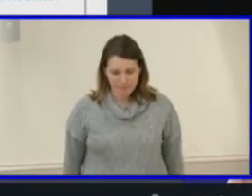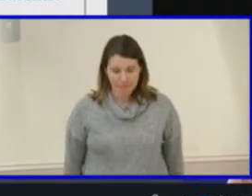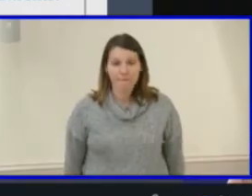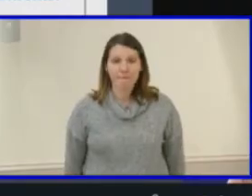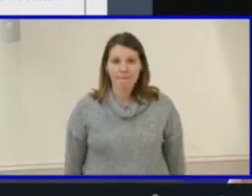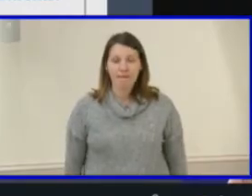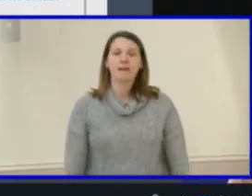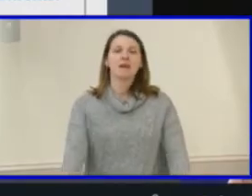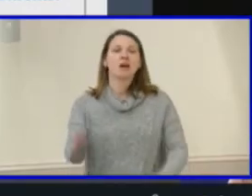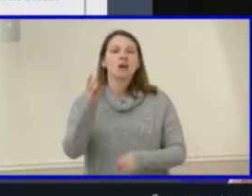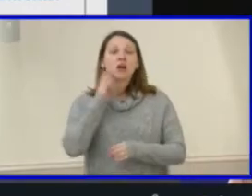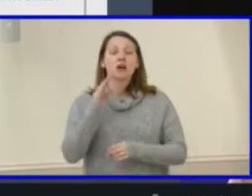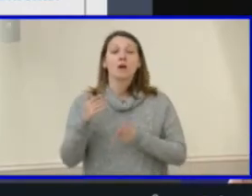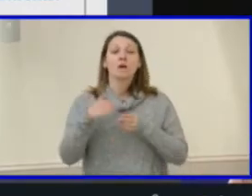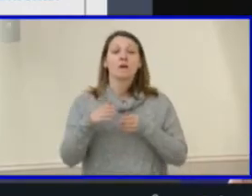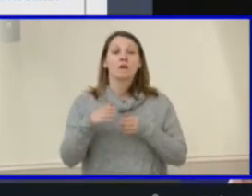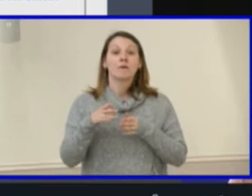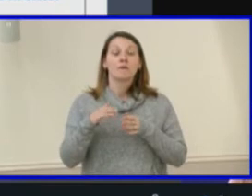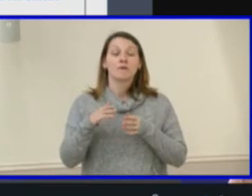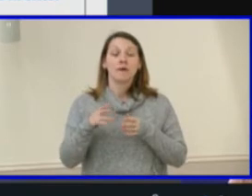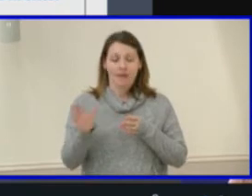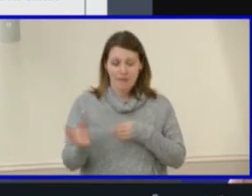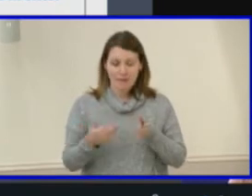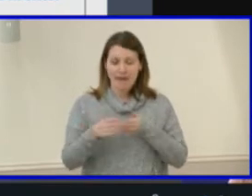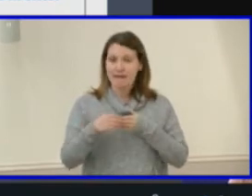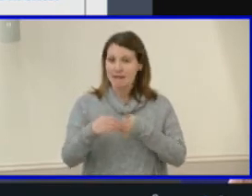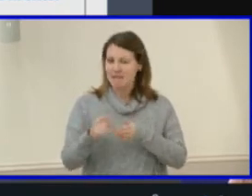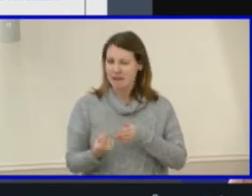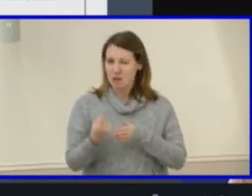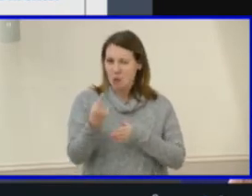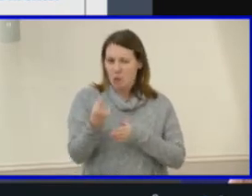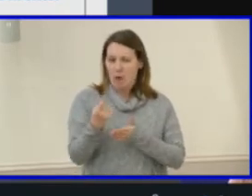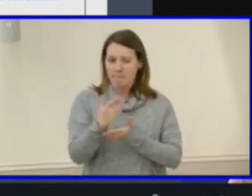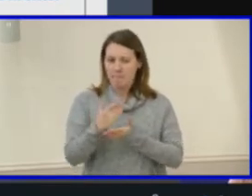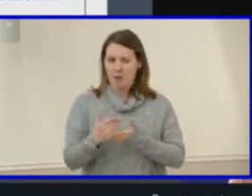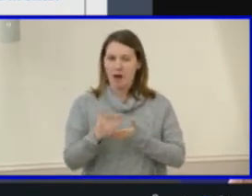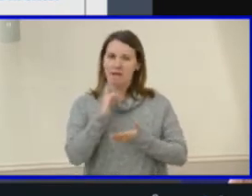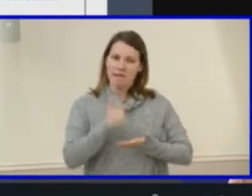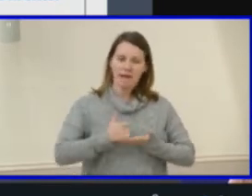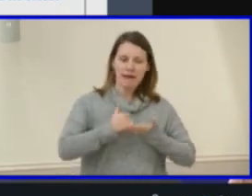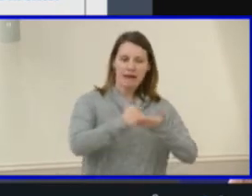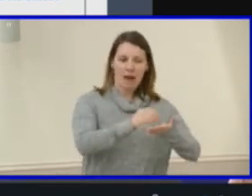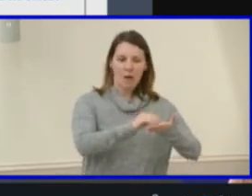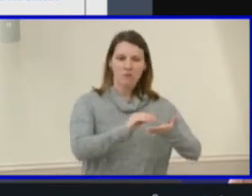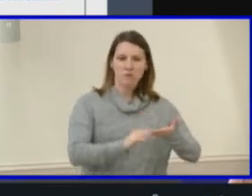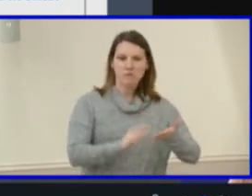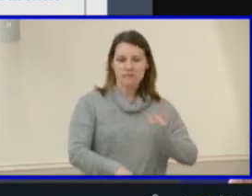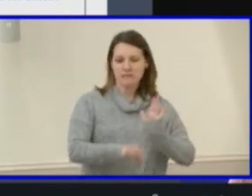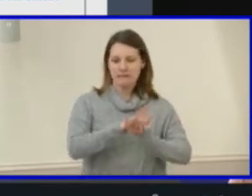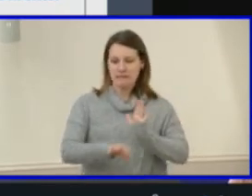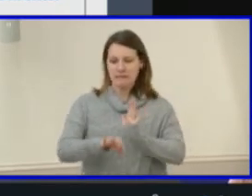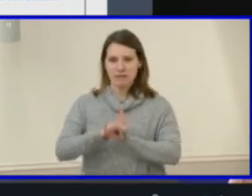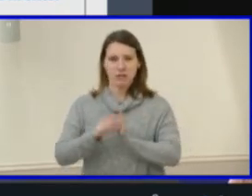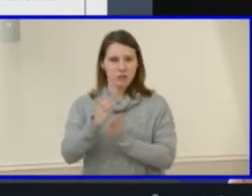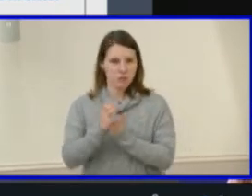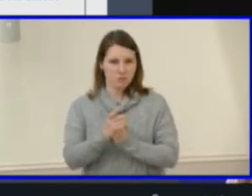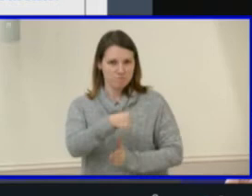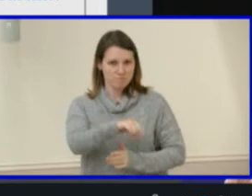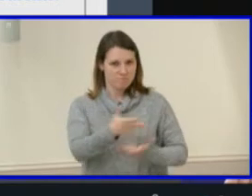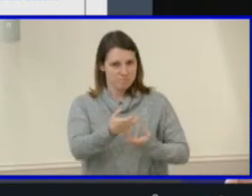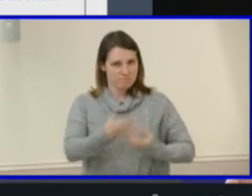just one initiative to support students as they begin identifying and selecting courses that will help them meet their academic and career goals.